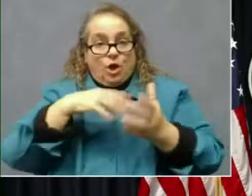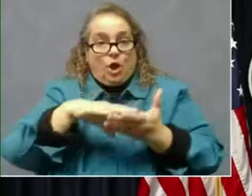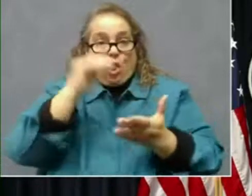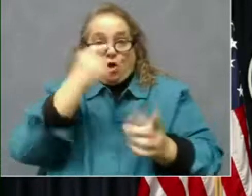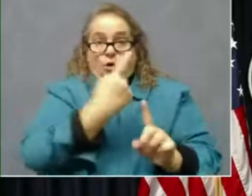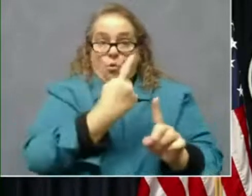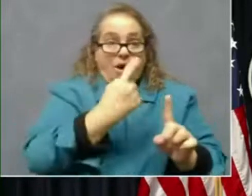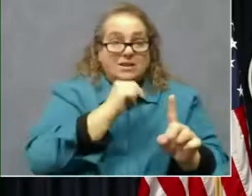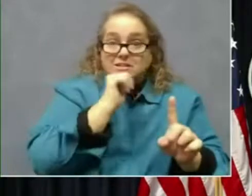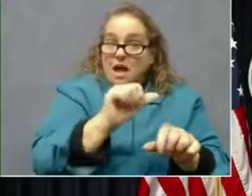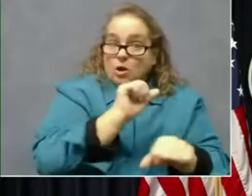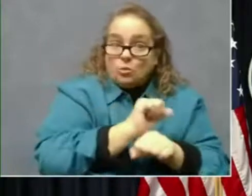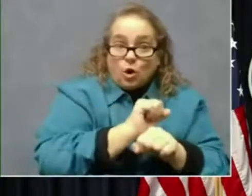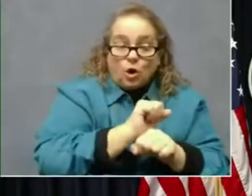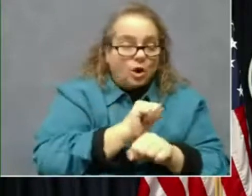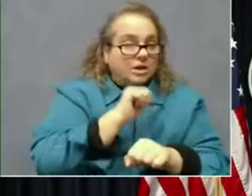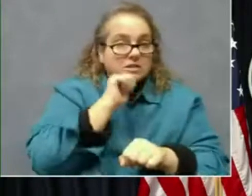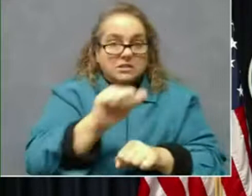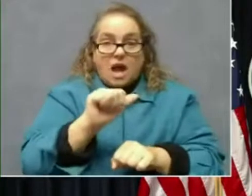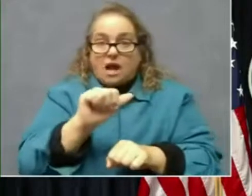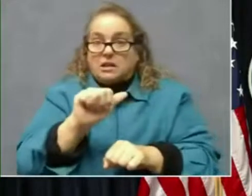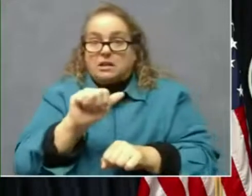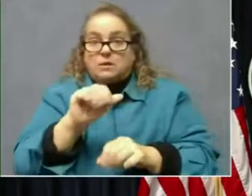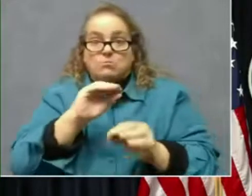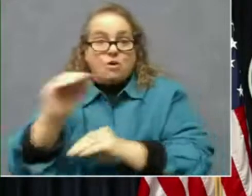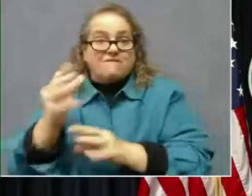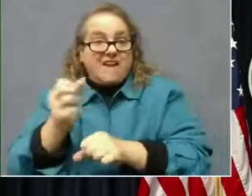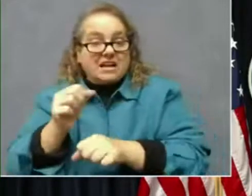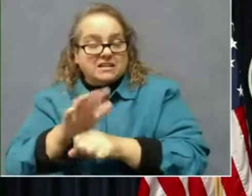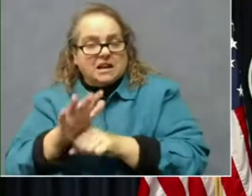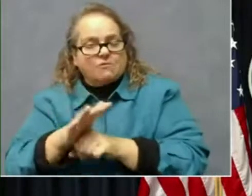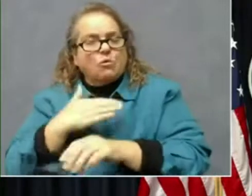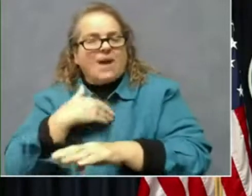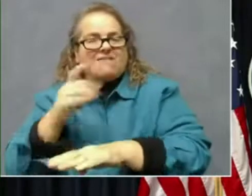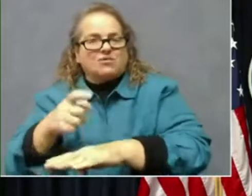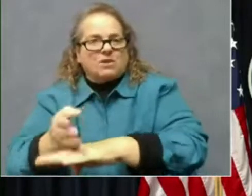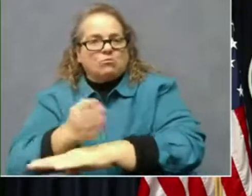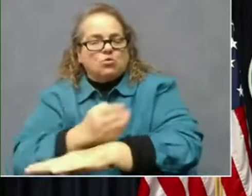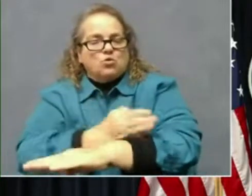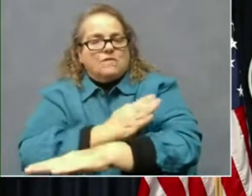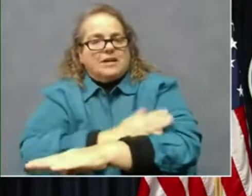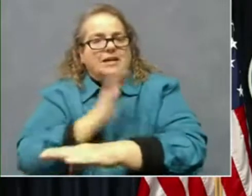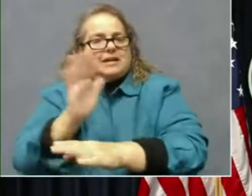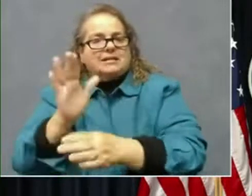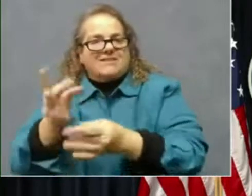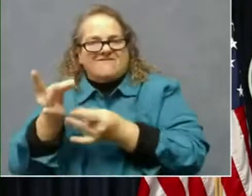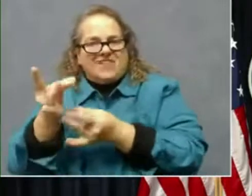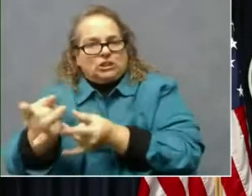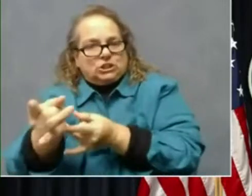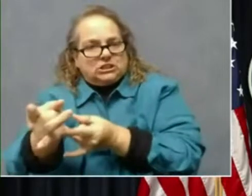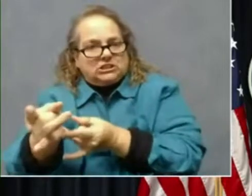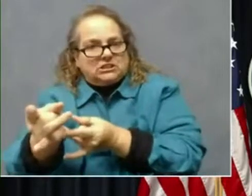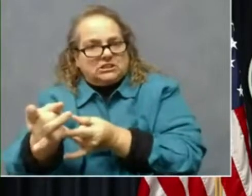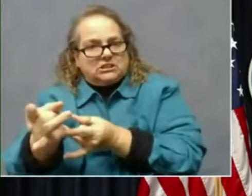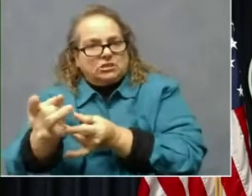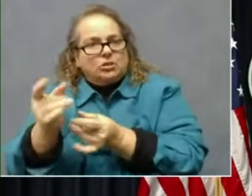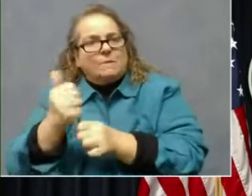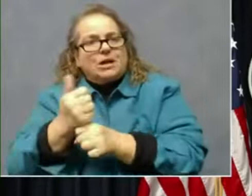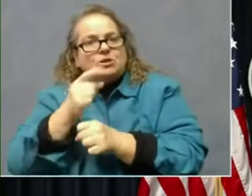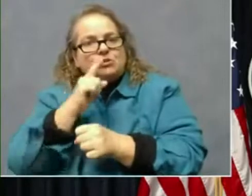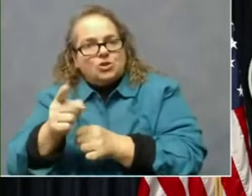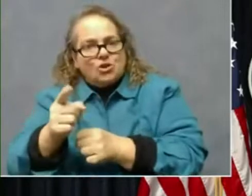fast enough. We improve its efficiency. But we also look at other models we can rapidly implement